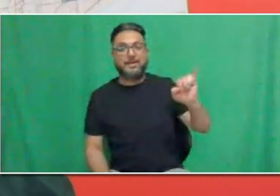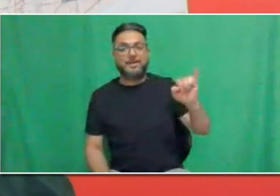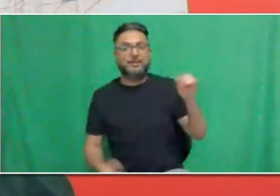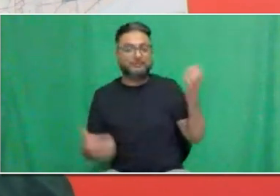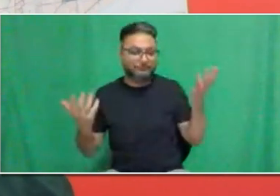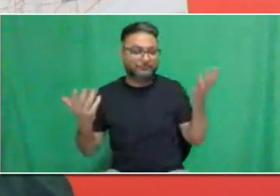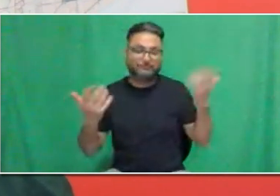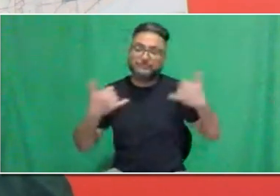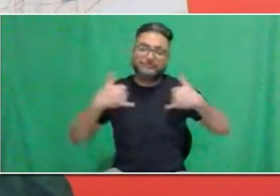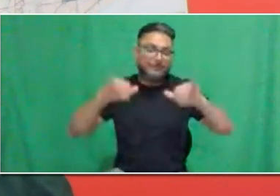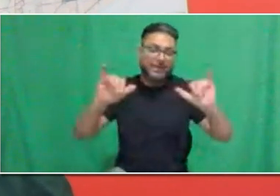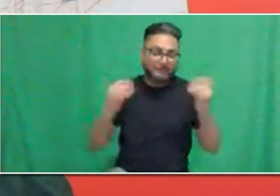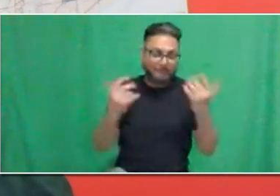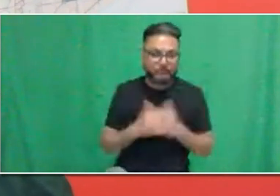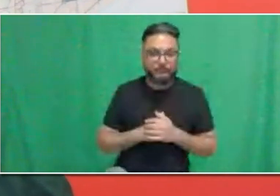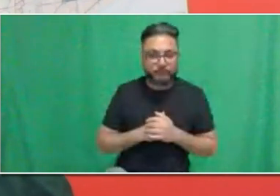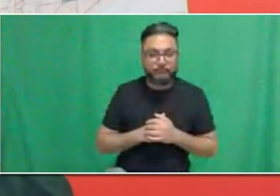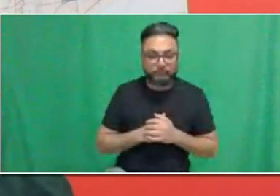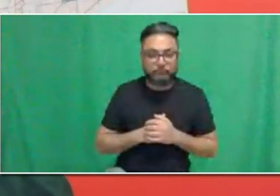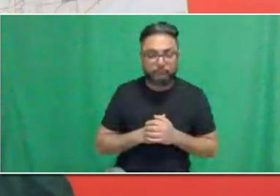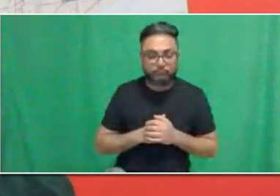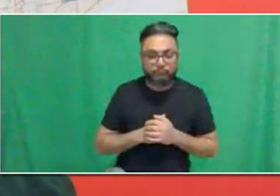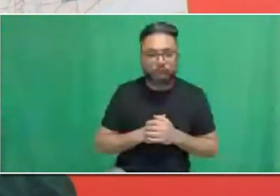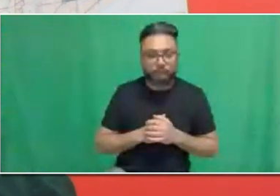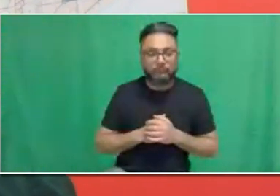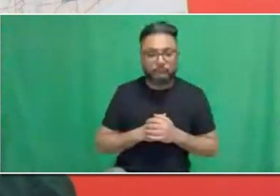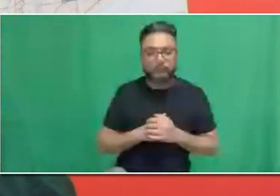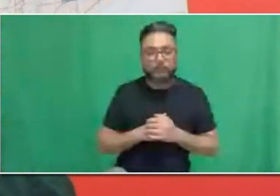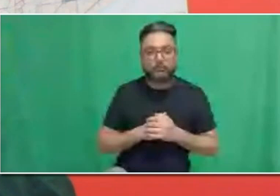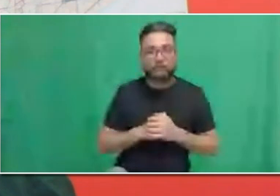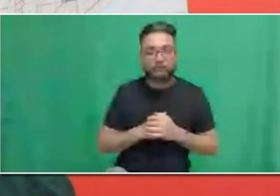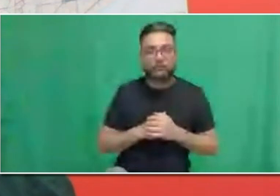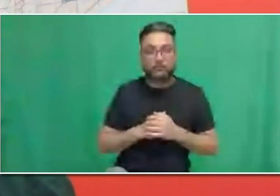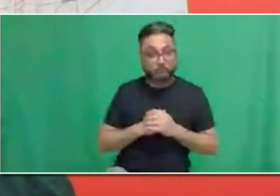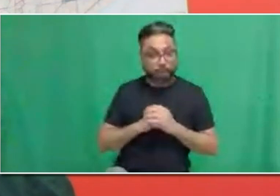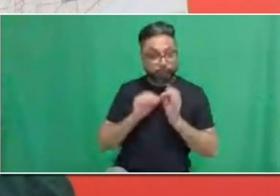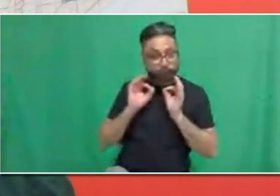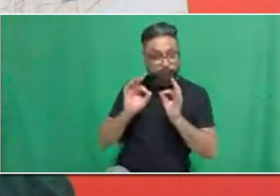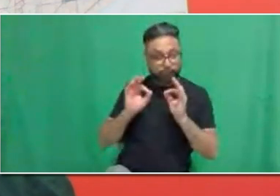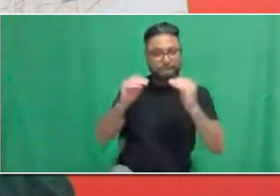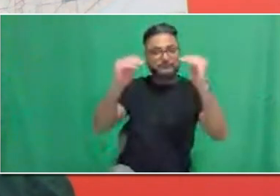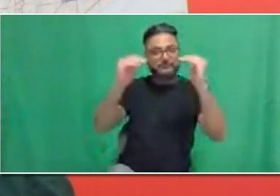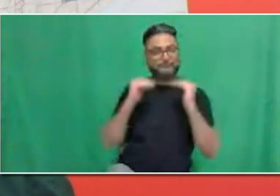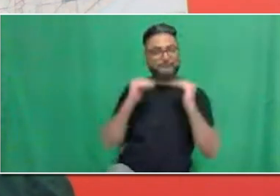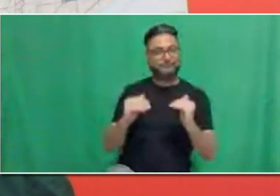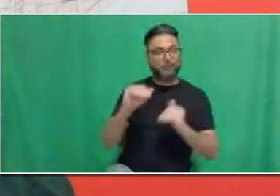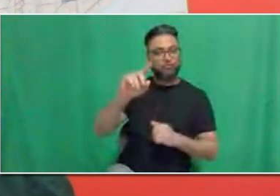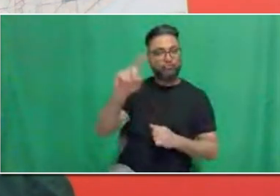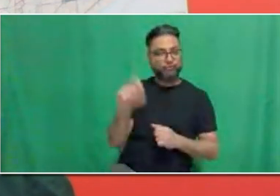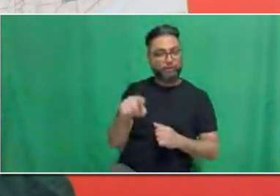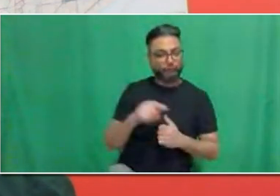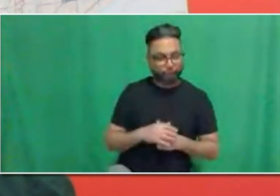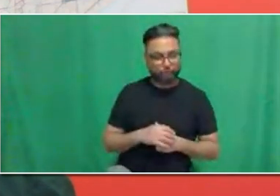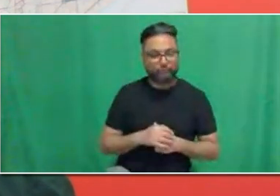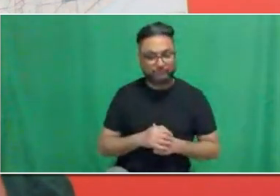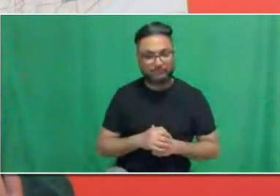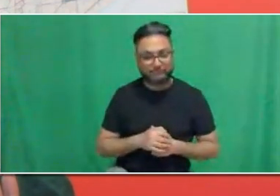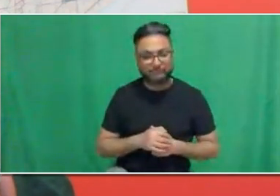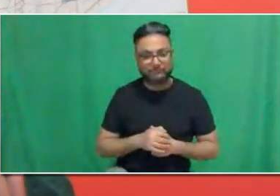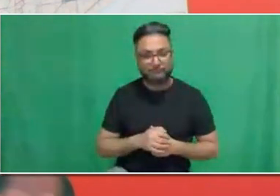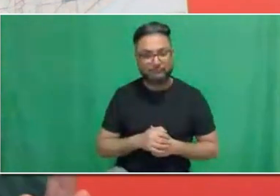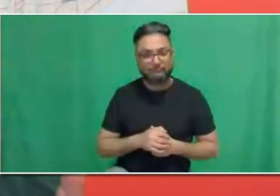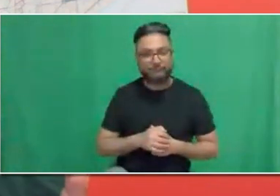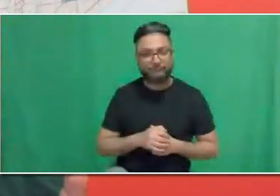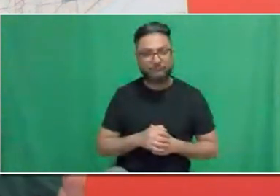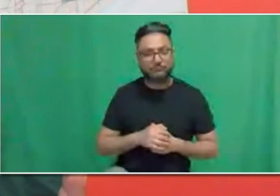Great. So, the next question is, I have a college diploma from